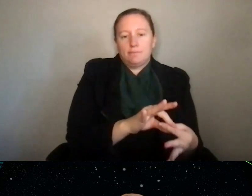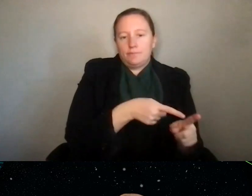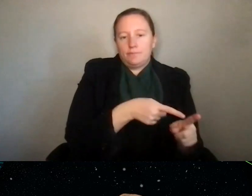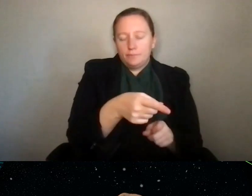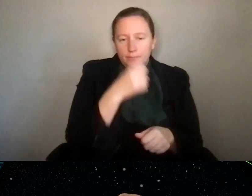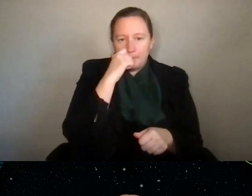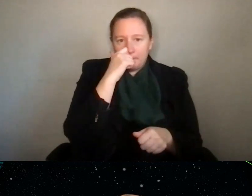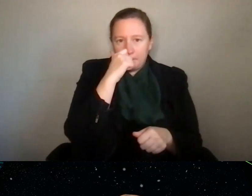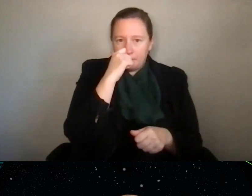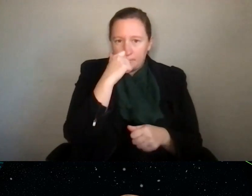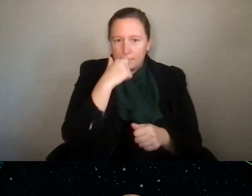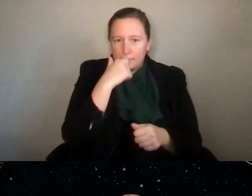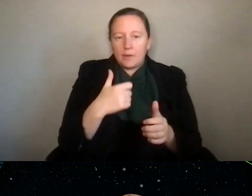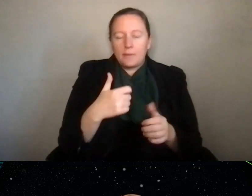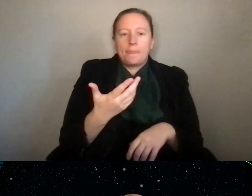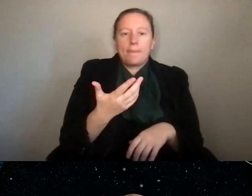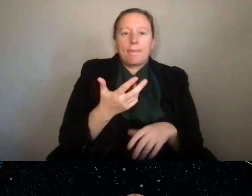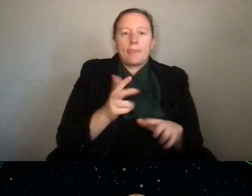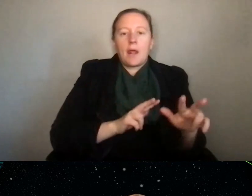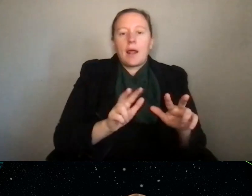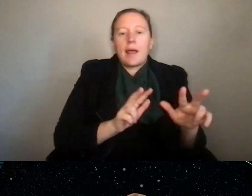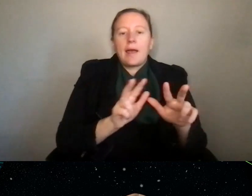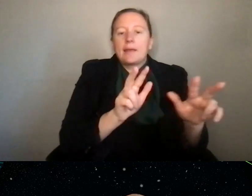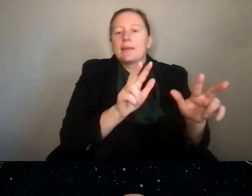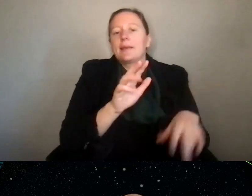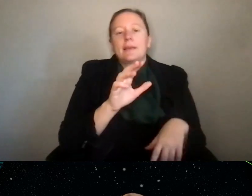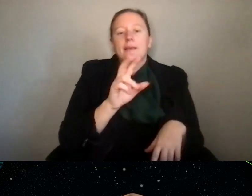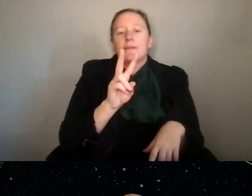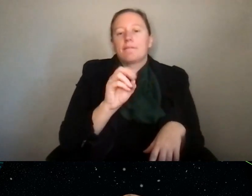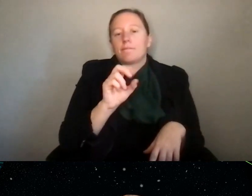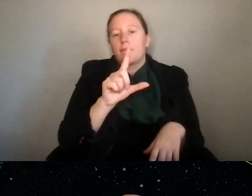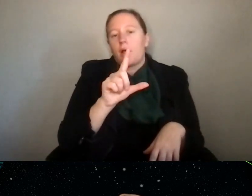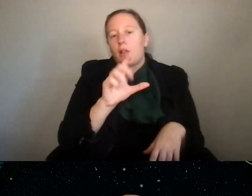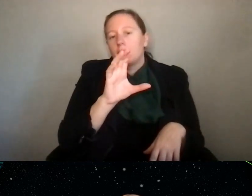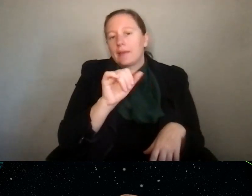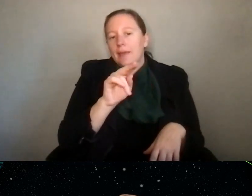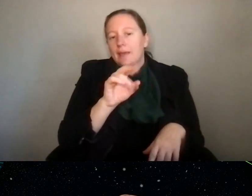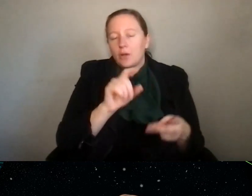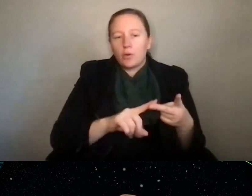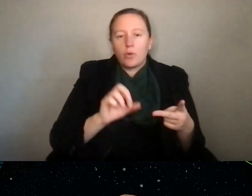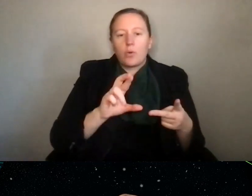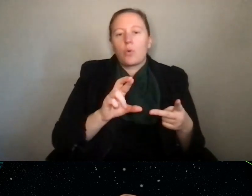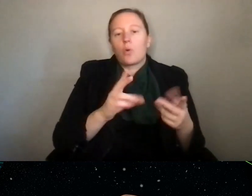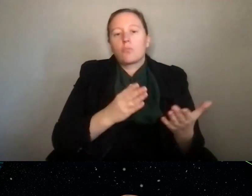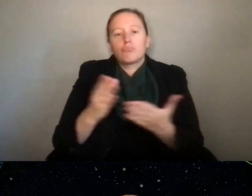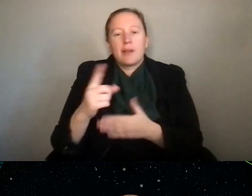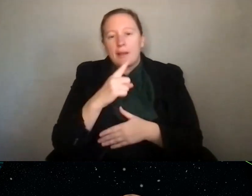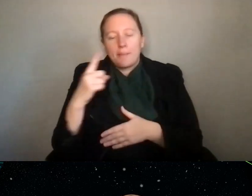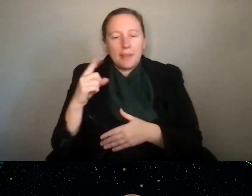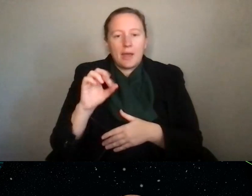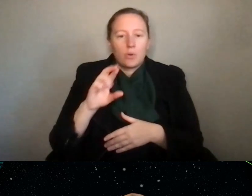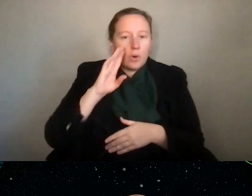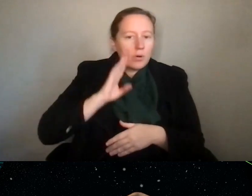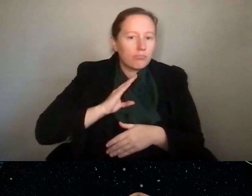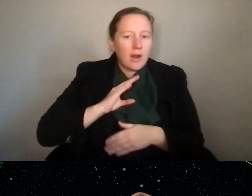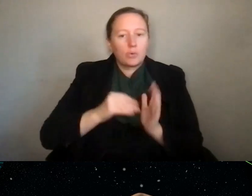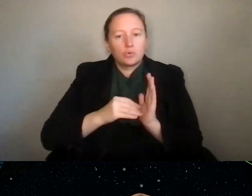Whether you're hiking up an active volcano or taking a number of black and brown students out into a rural white